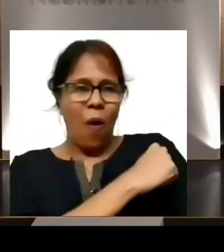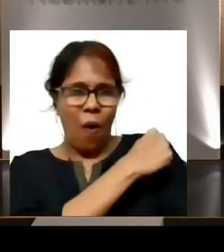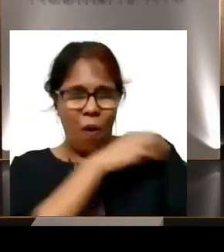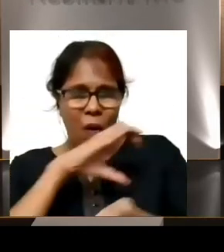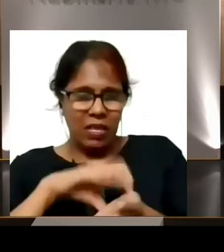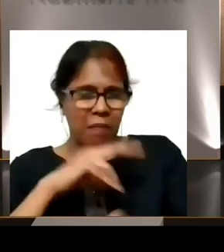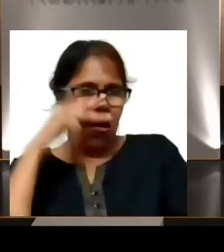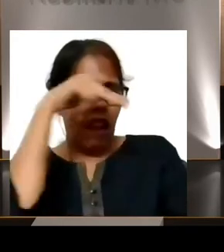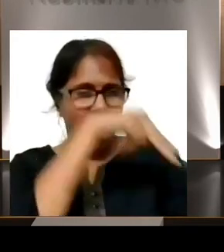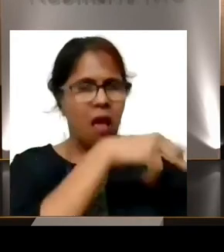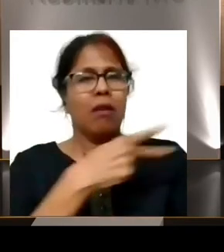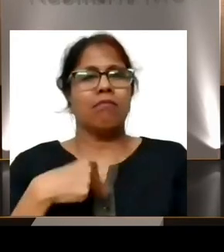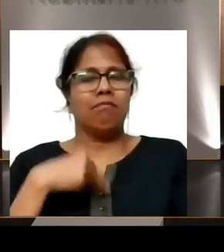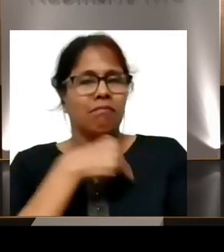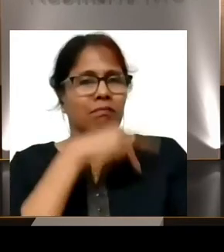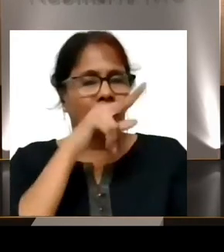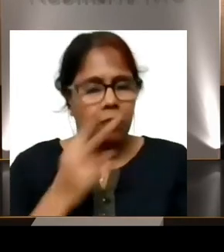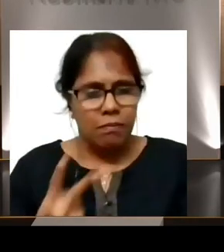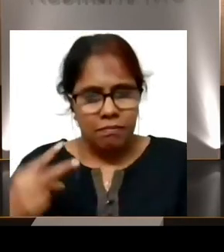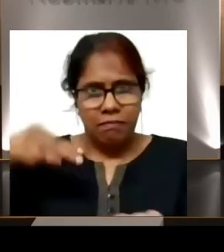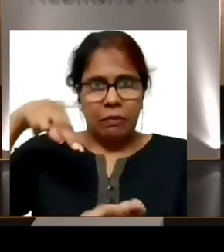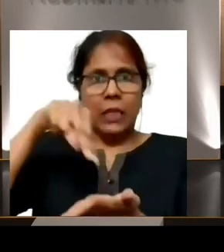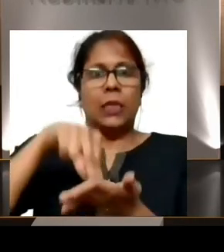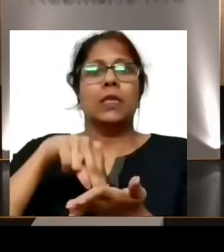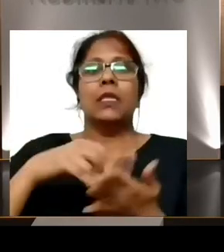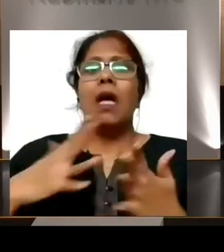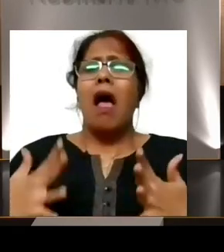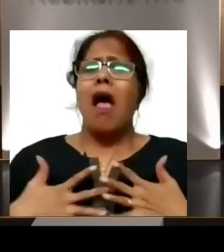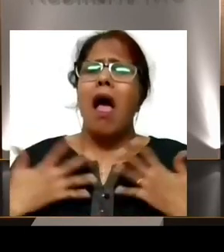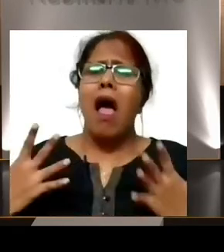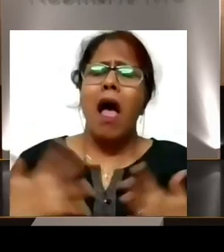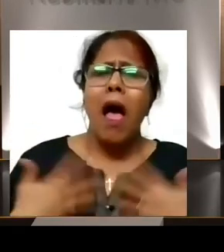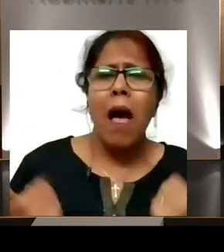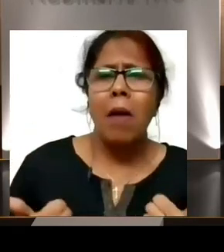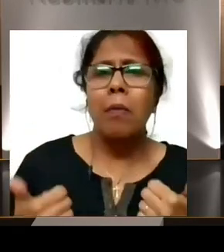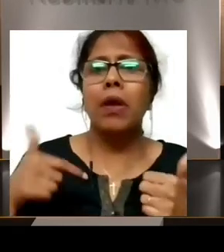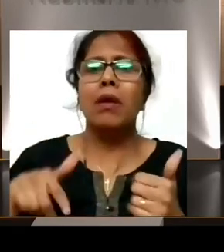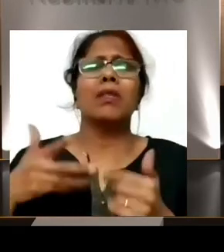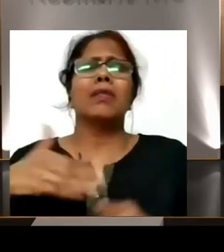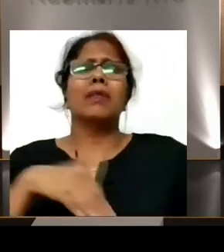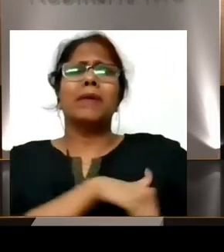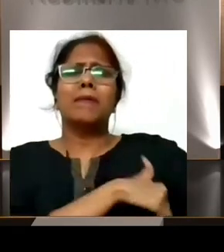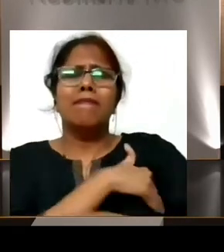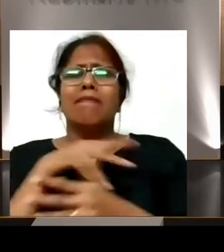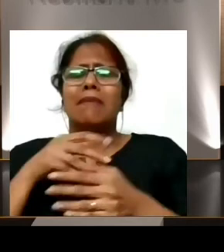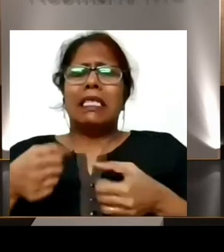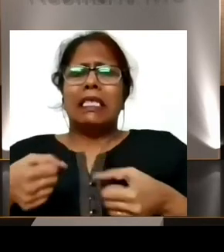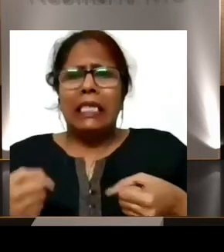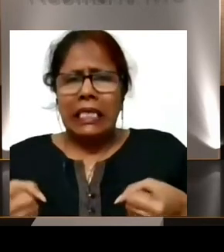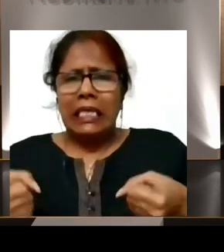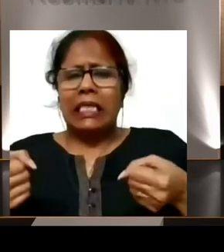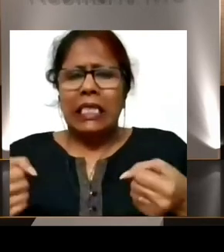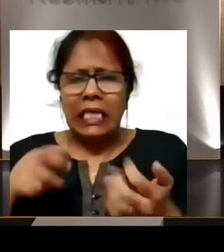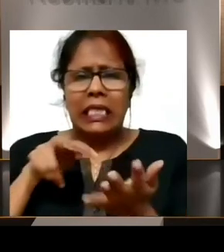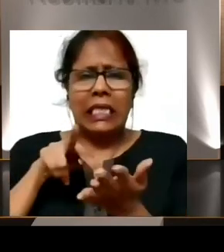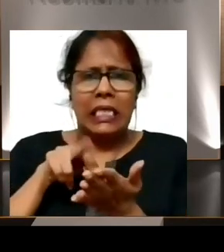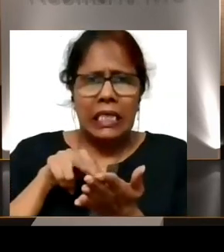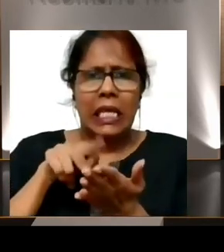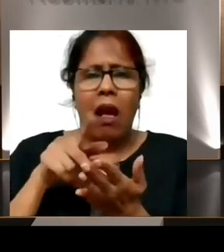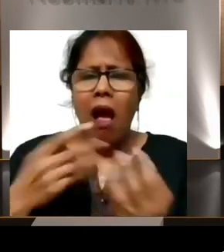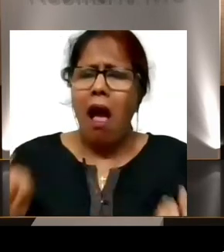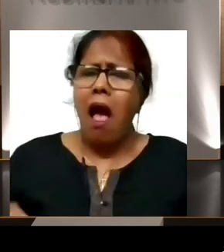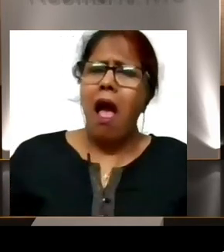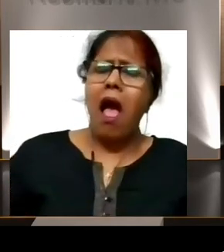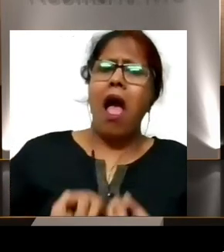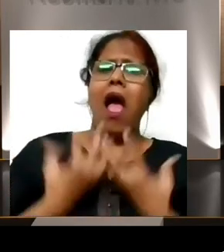or, you know, when I started learning to work on crutches, or, you know, I also remember my first